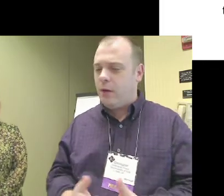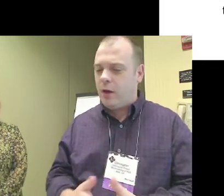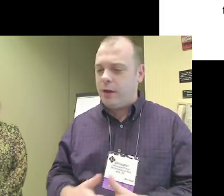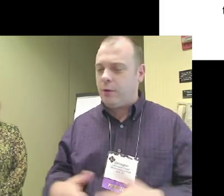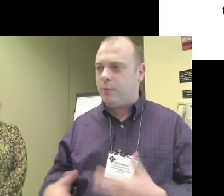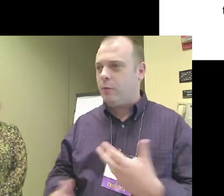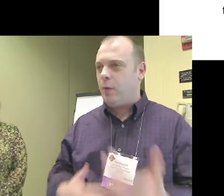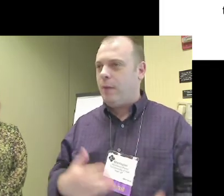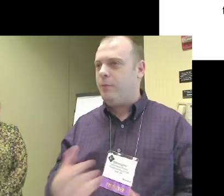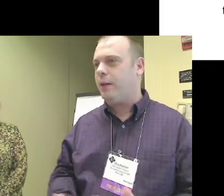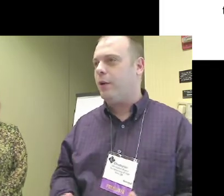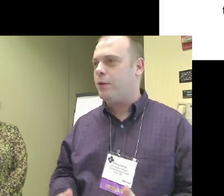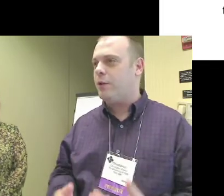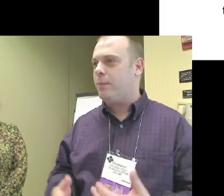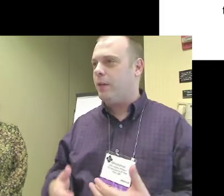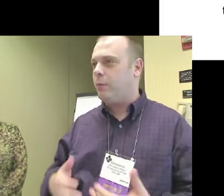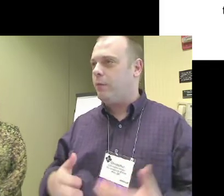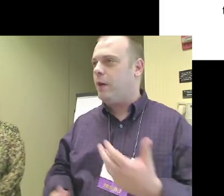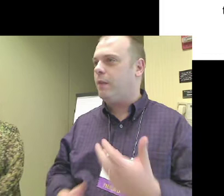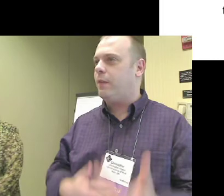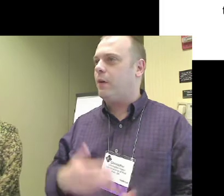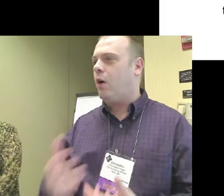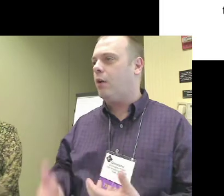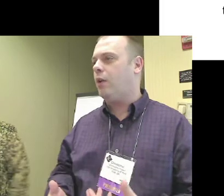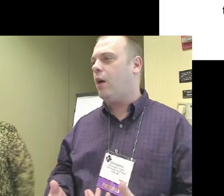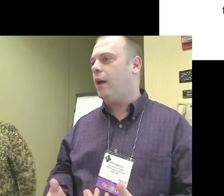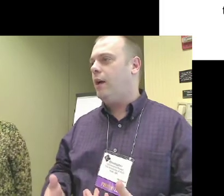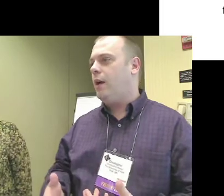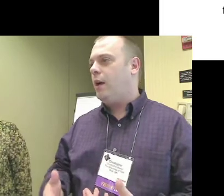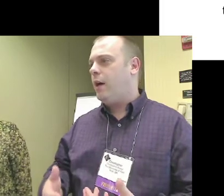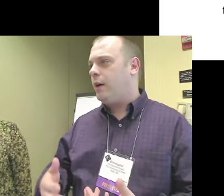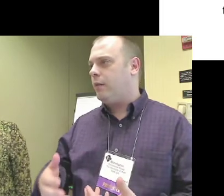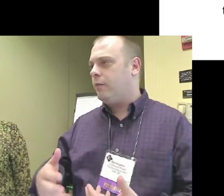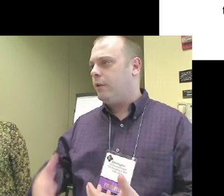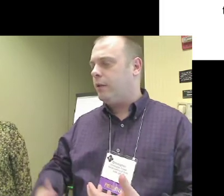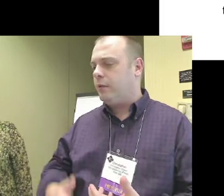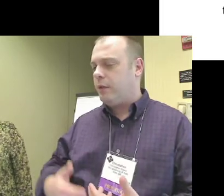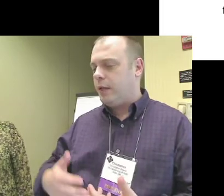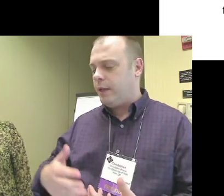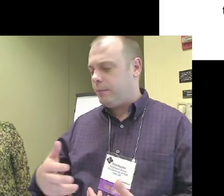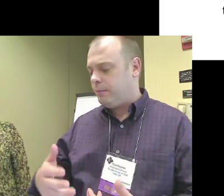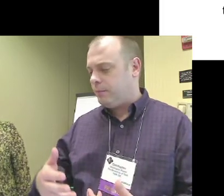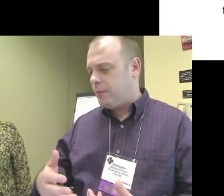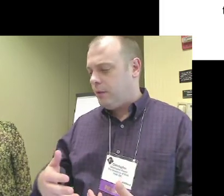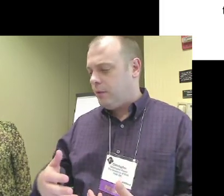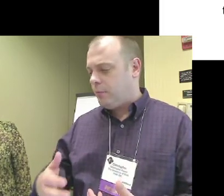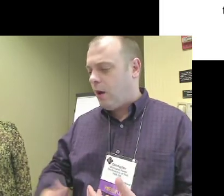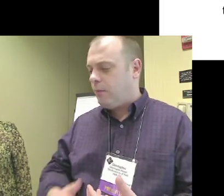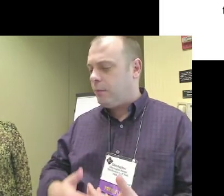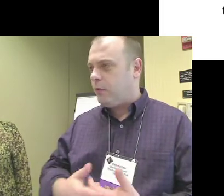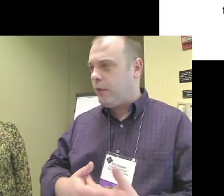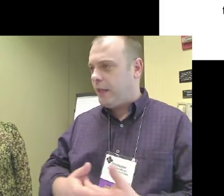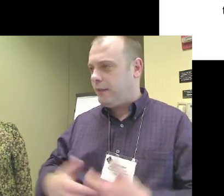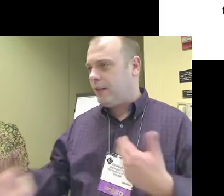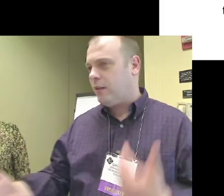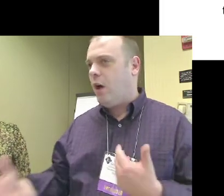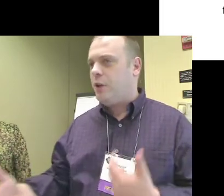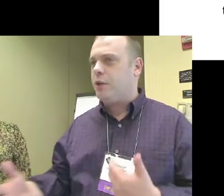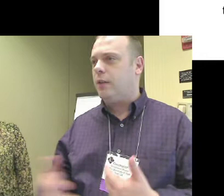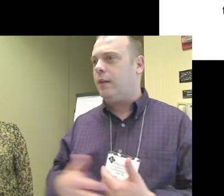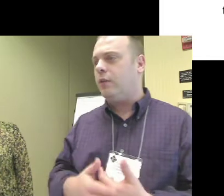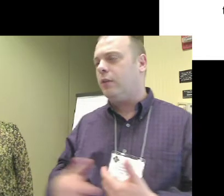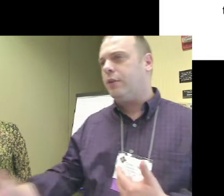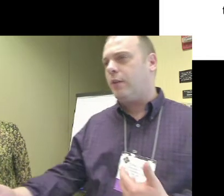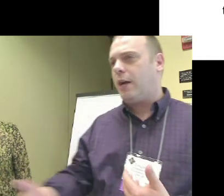talked about a lot in terms of web technology, because we find that there aren't a lot of problems at the